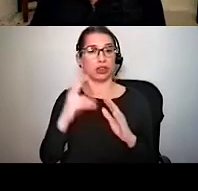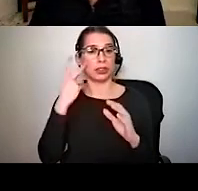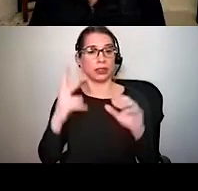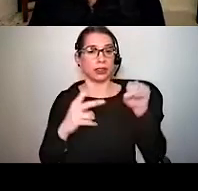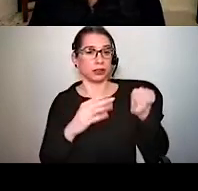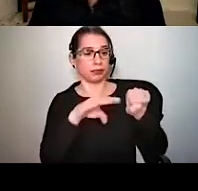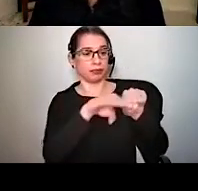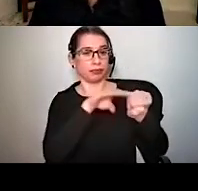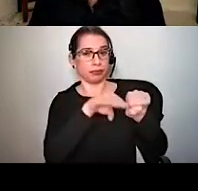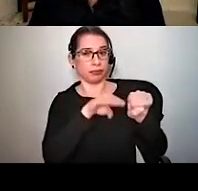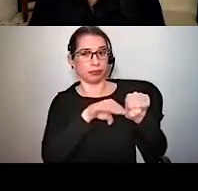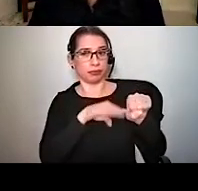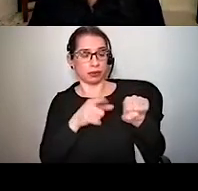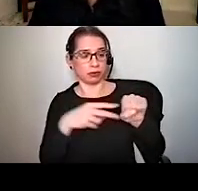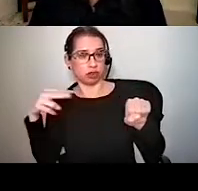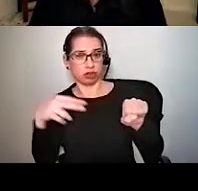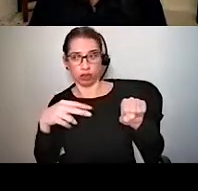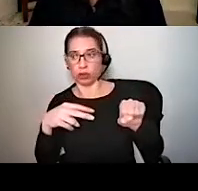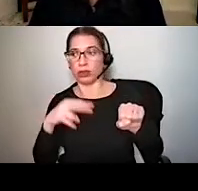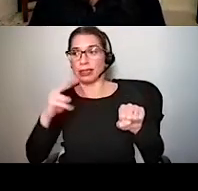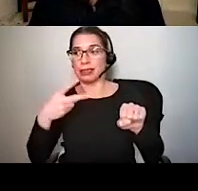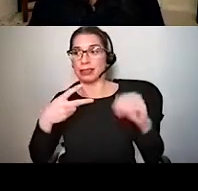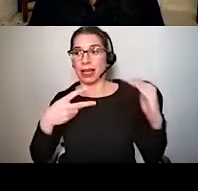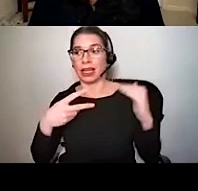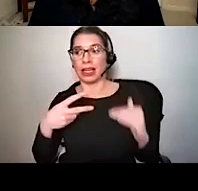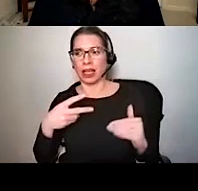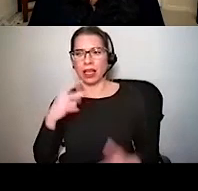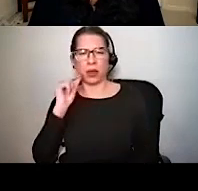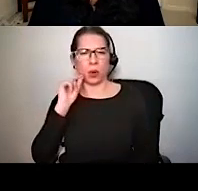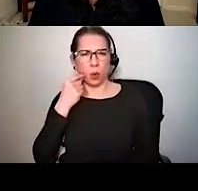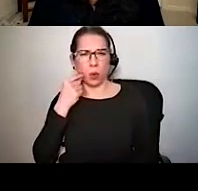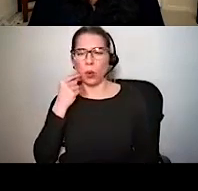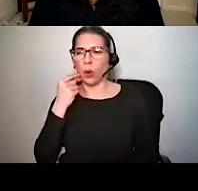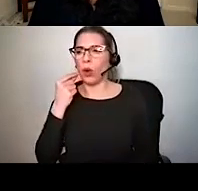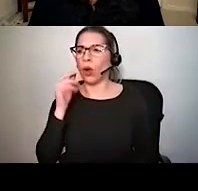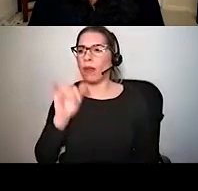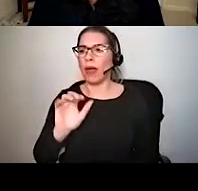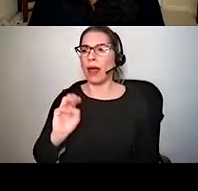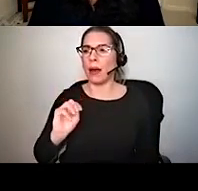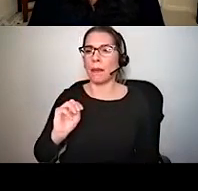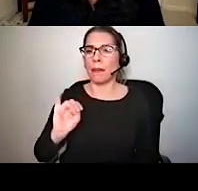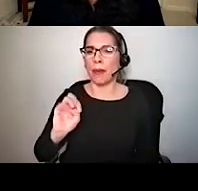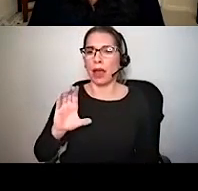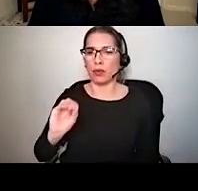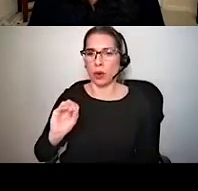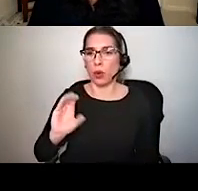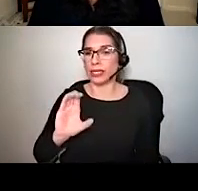And this second depiction here, which is kind of cool because it's actually a micro CT scan of